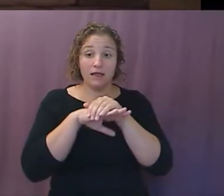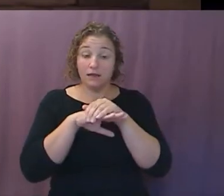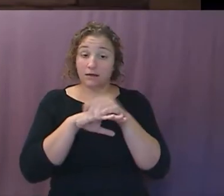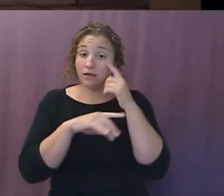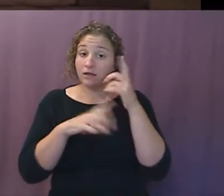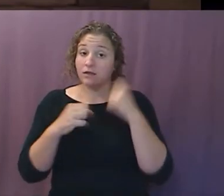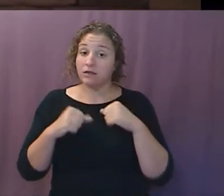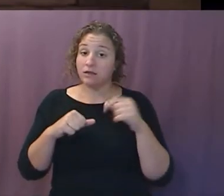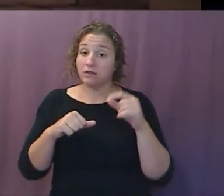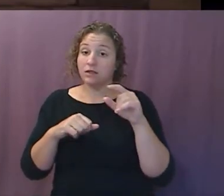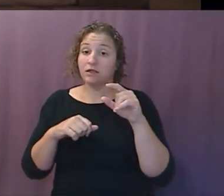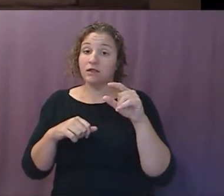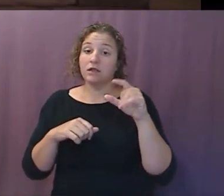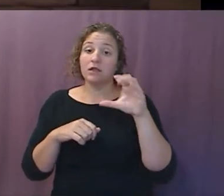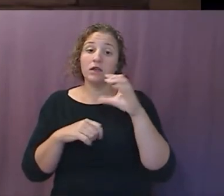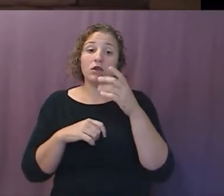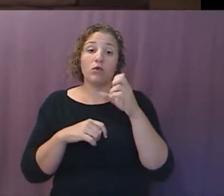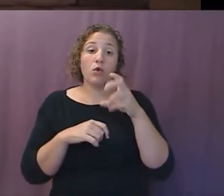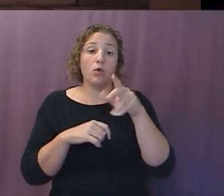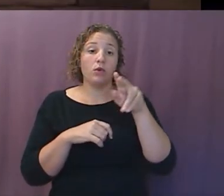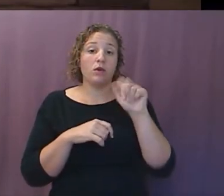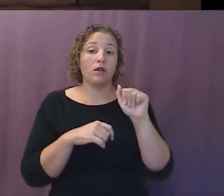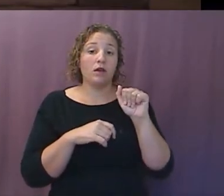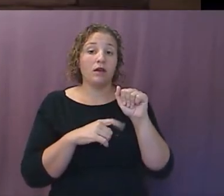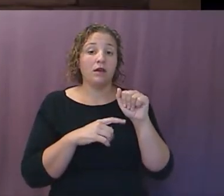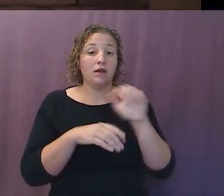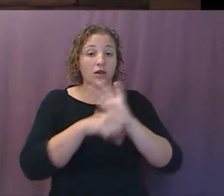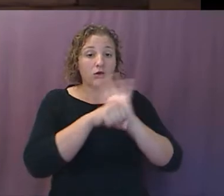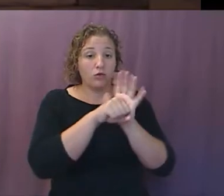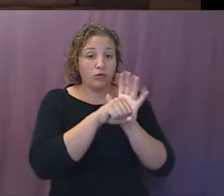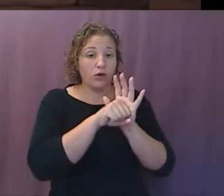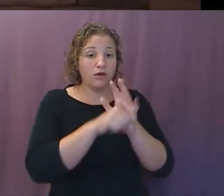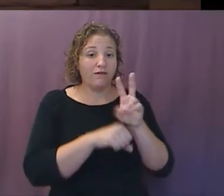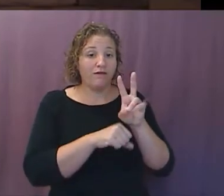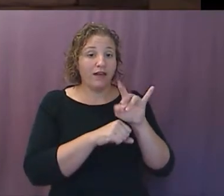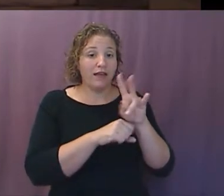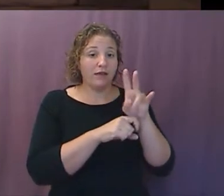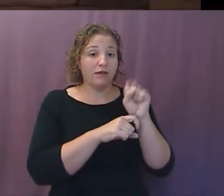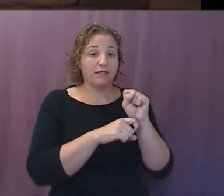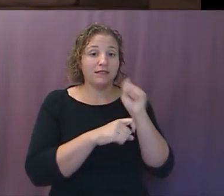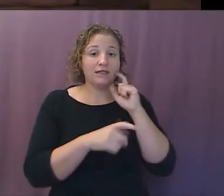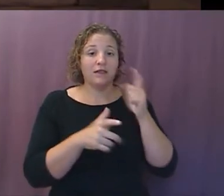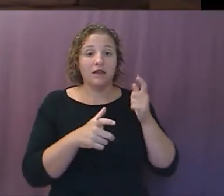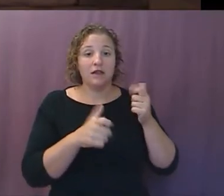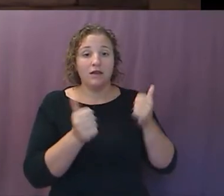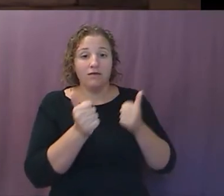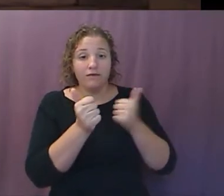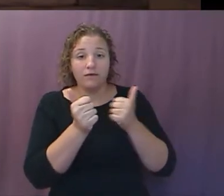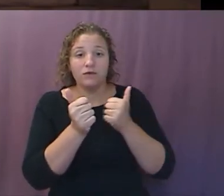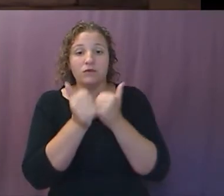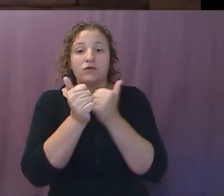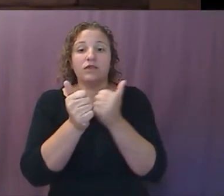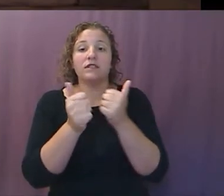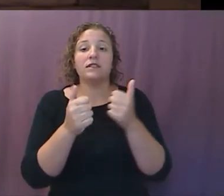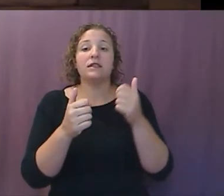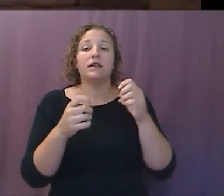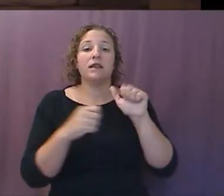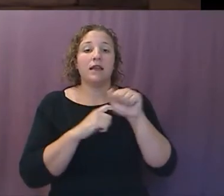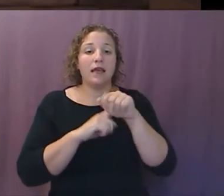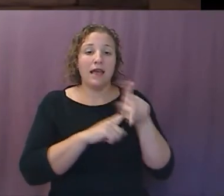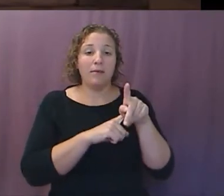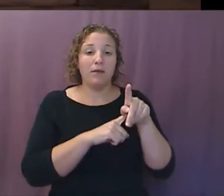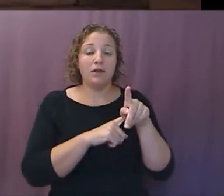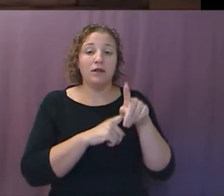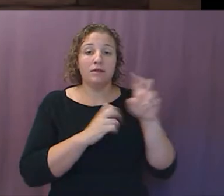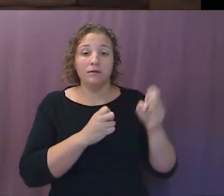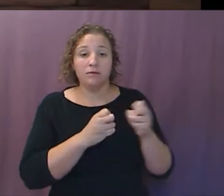Google slash Apple-based contact tracing app launched. What did they do? Well, here's a graphic. There are